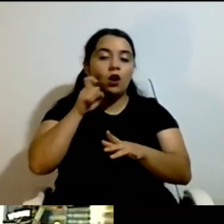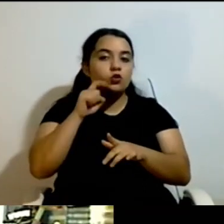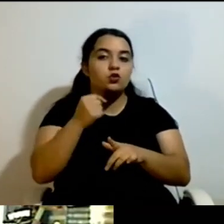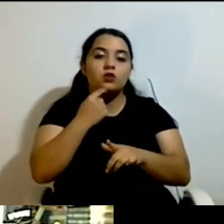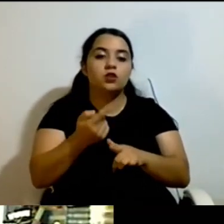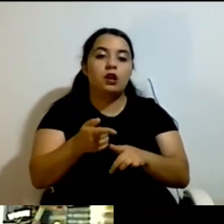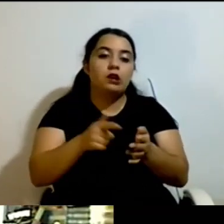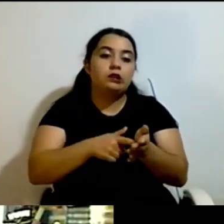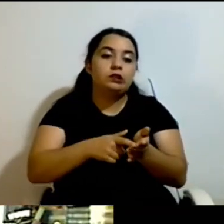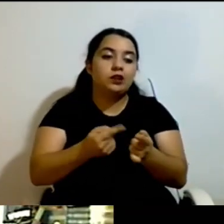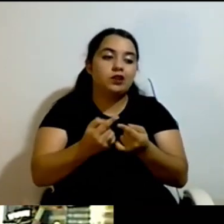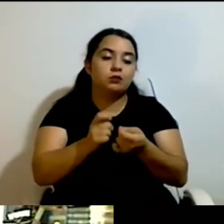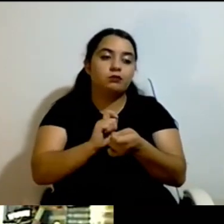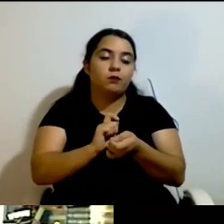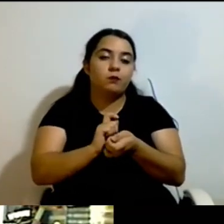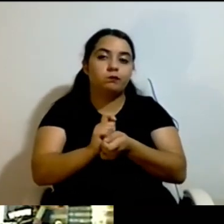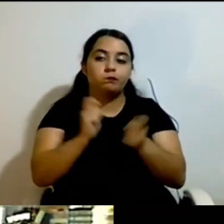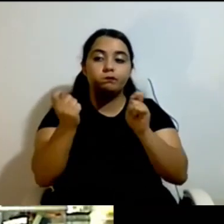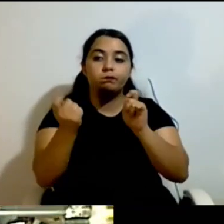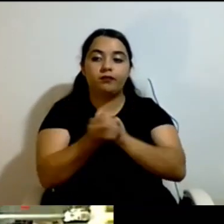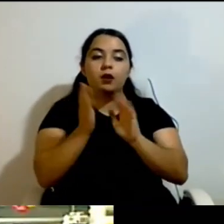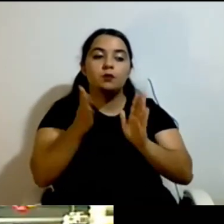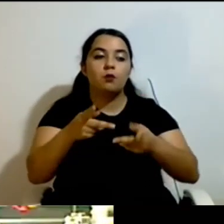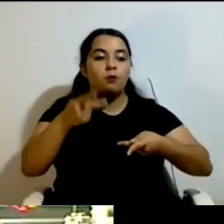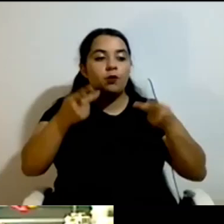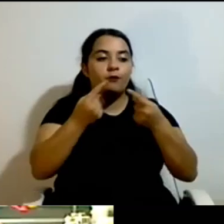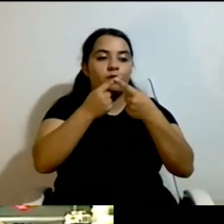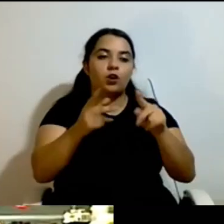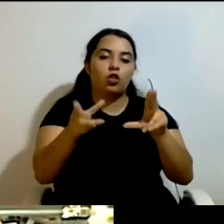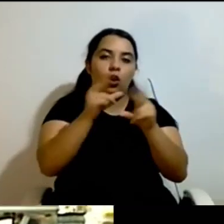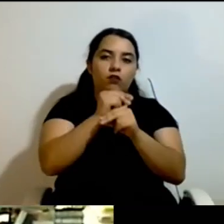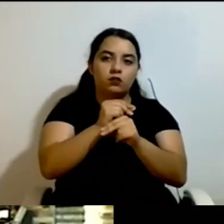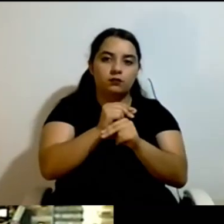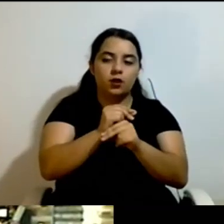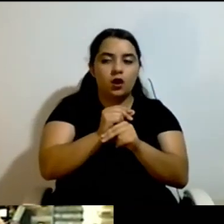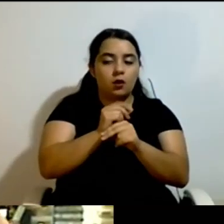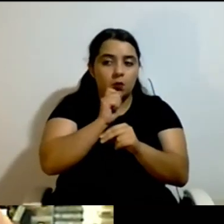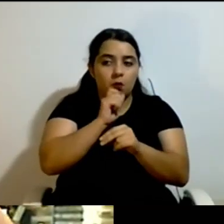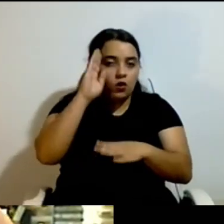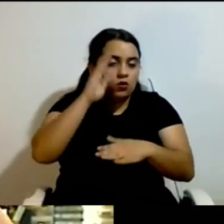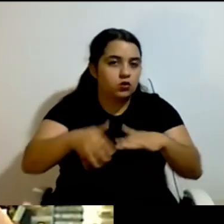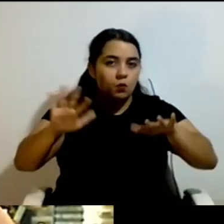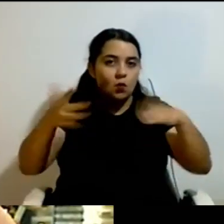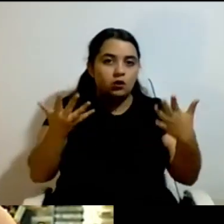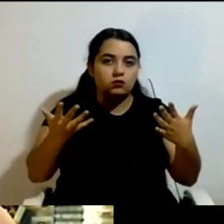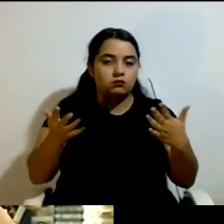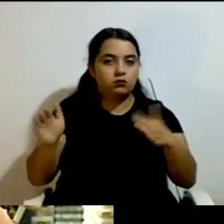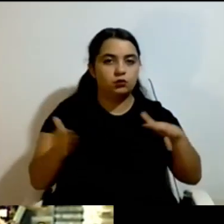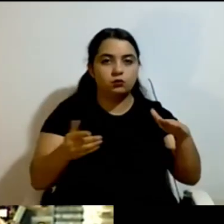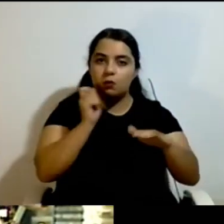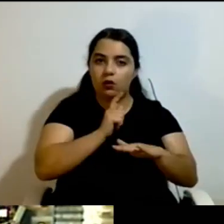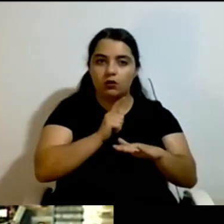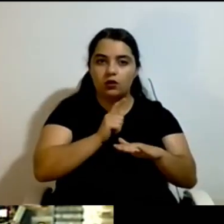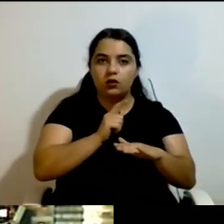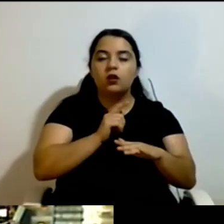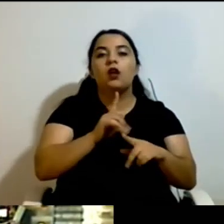This you can have any time. And also, after the first decision, you can tell them, look, I